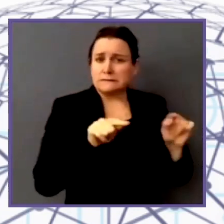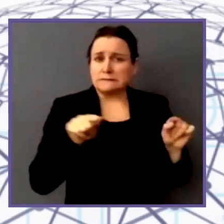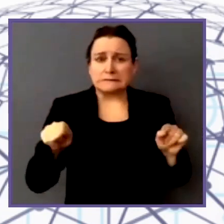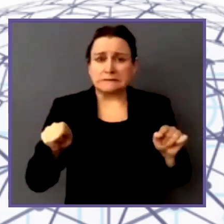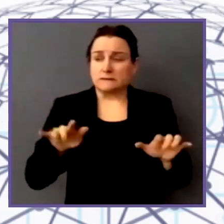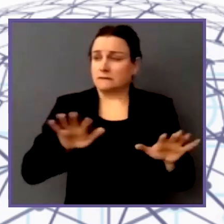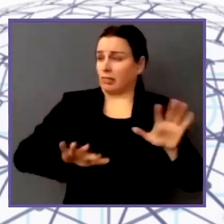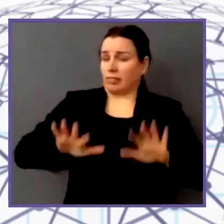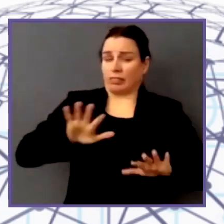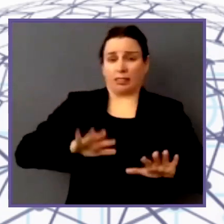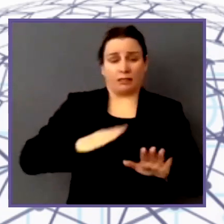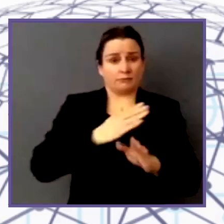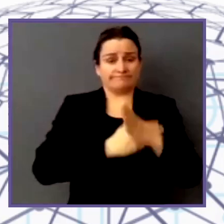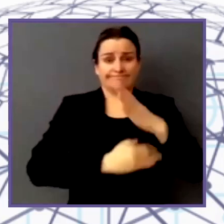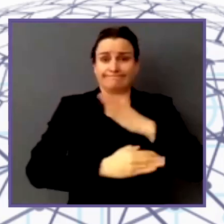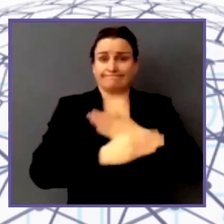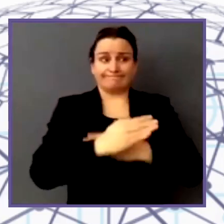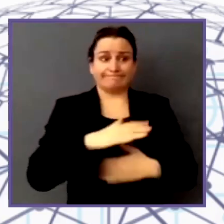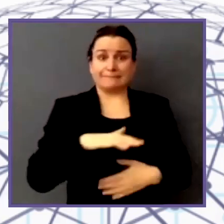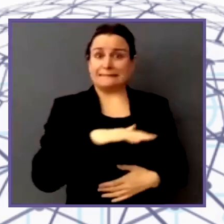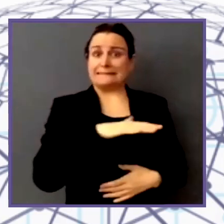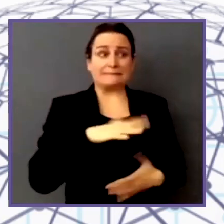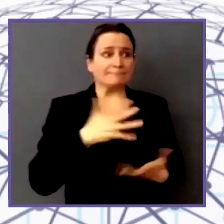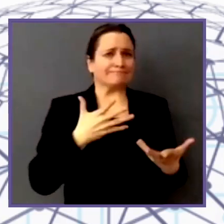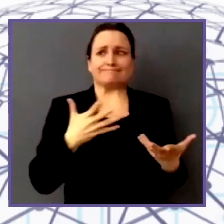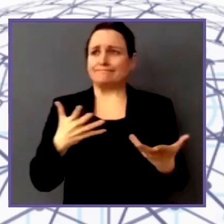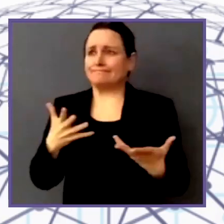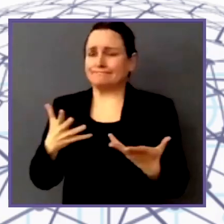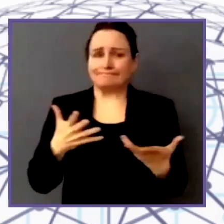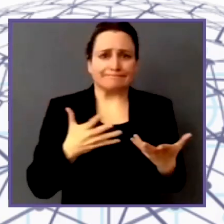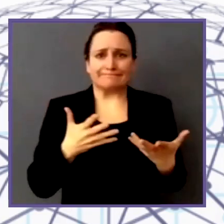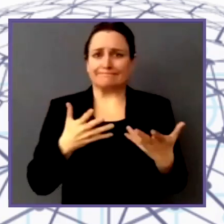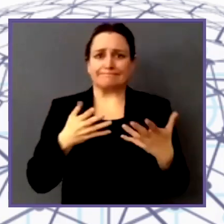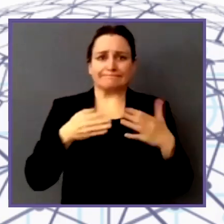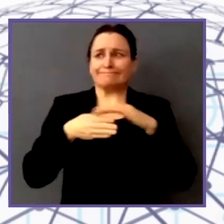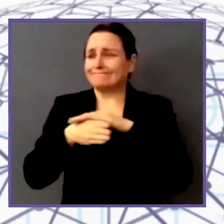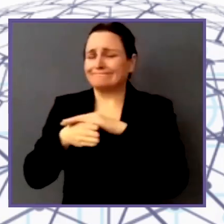difficult for people to access, especially for disabled people.